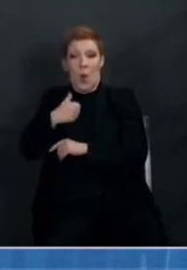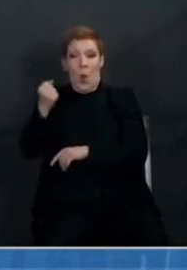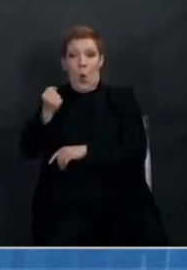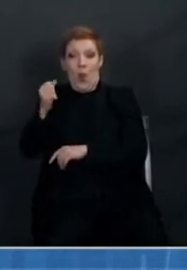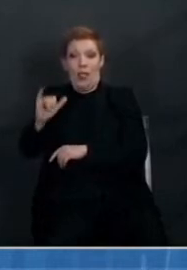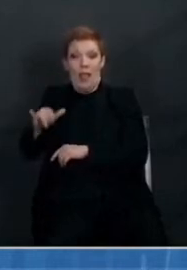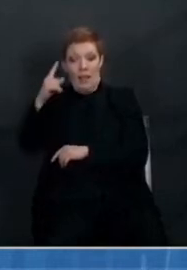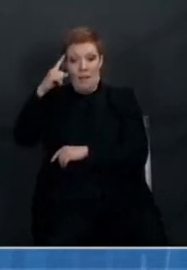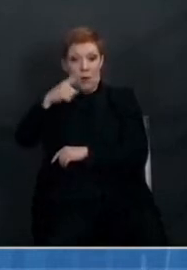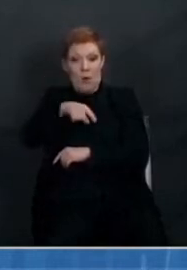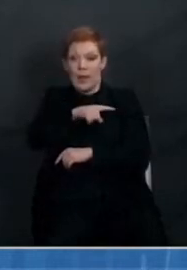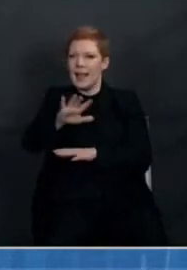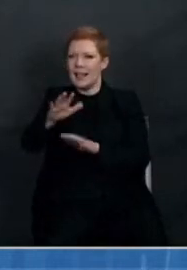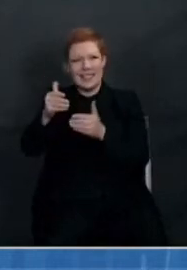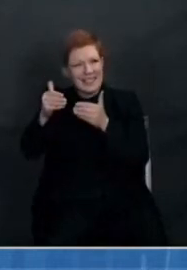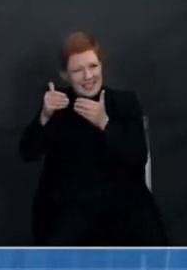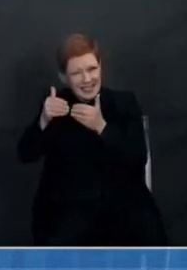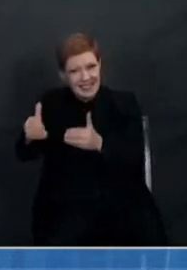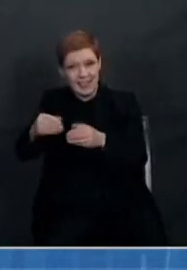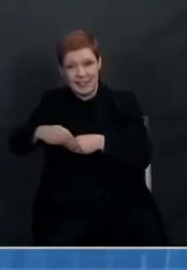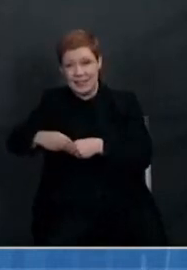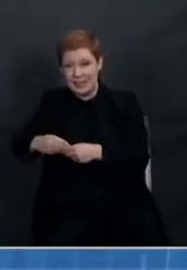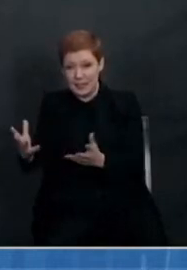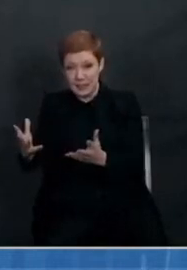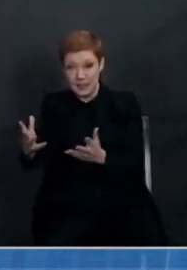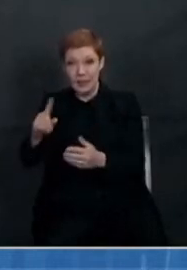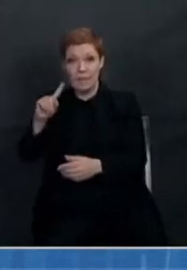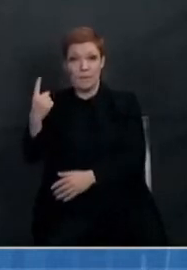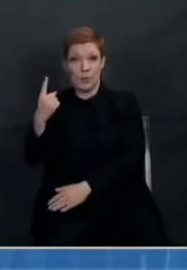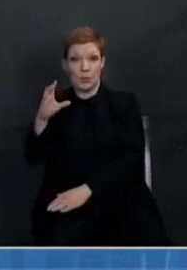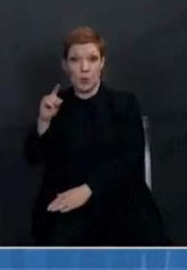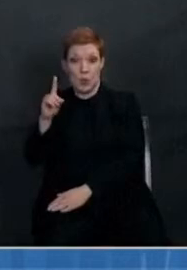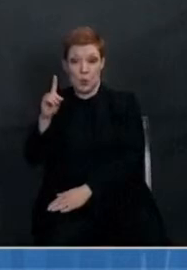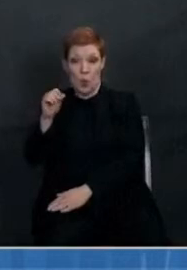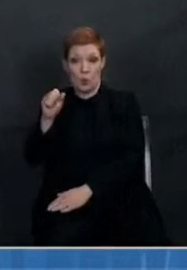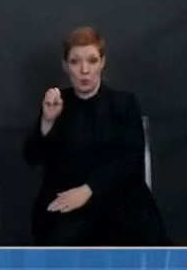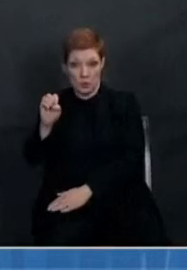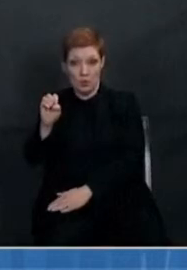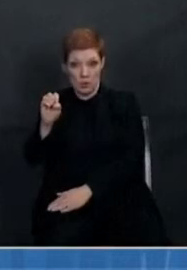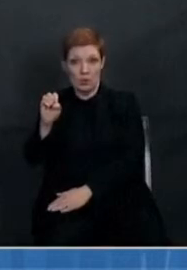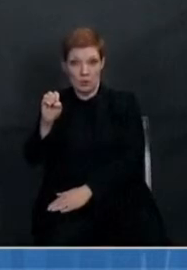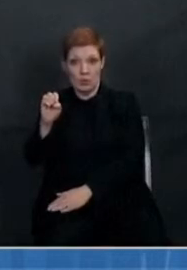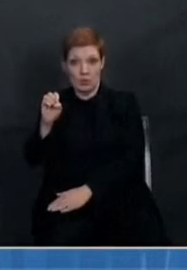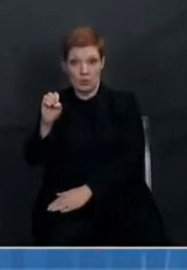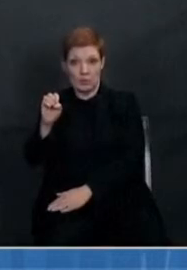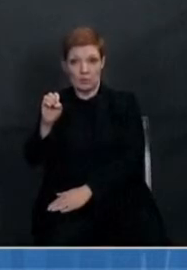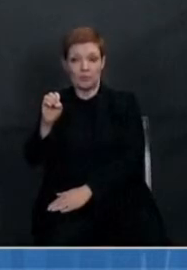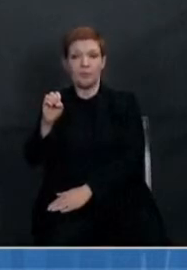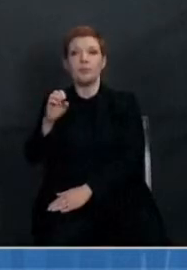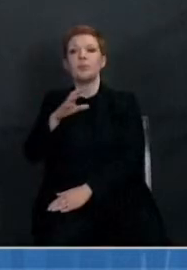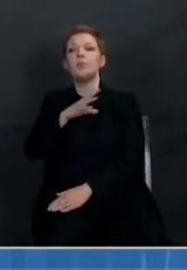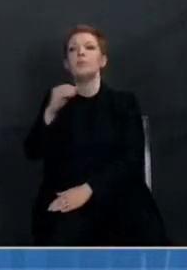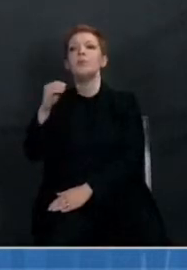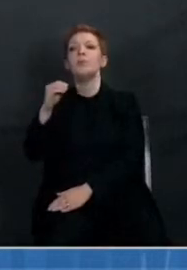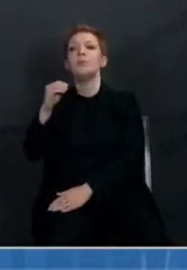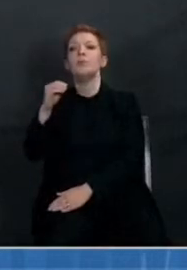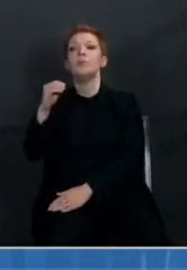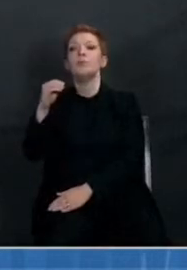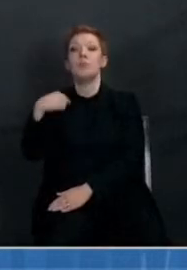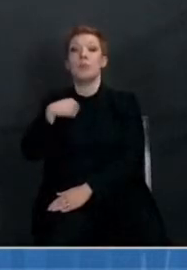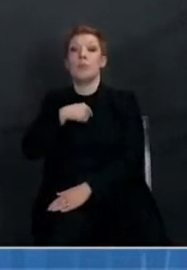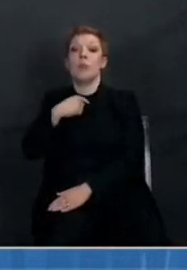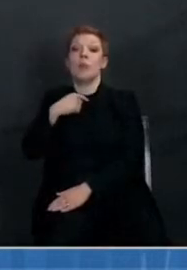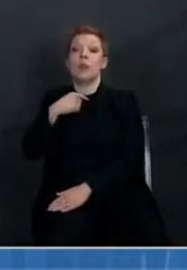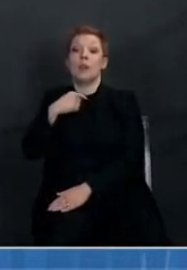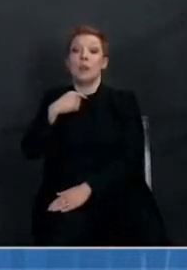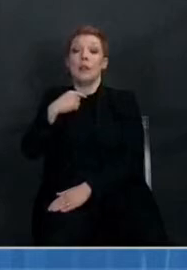flow of doses to go to locations. And as Mr. Slavitt said, that we're going to give a three week